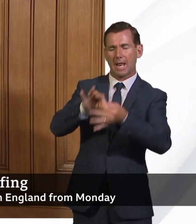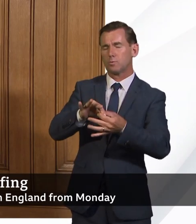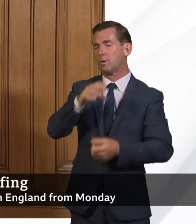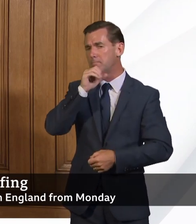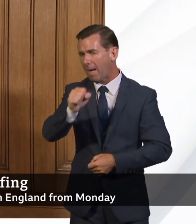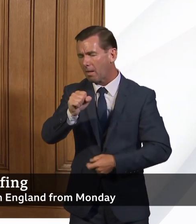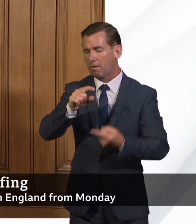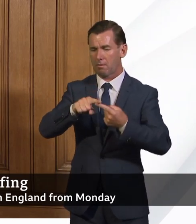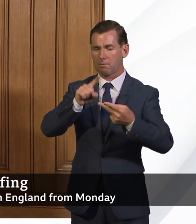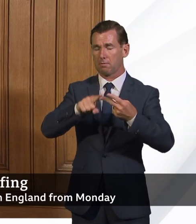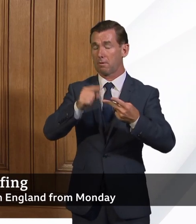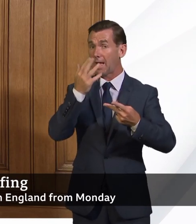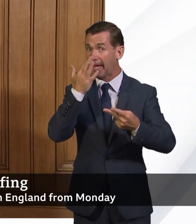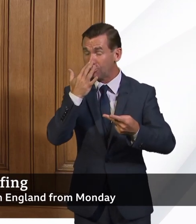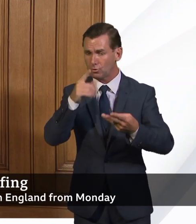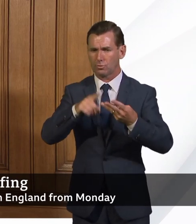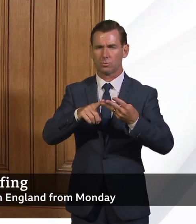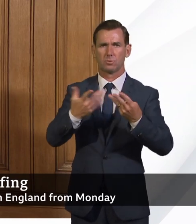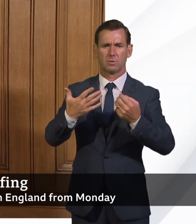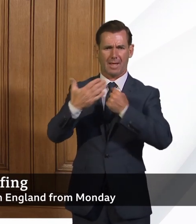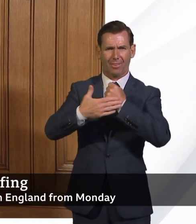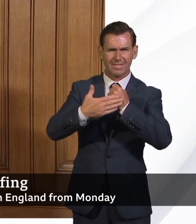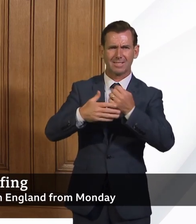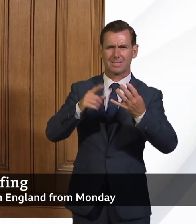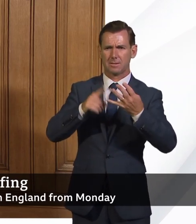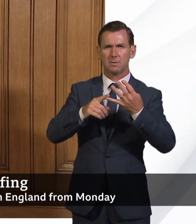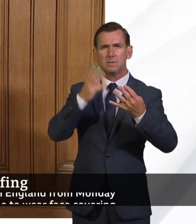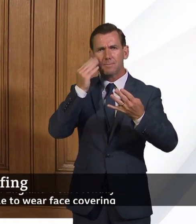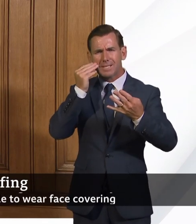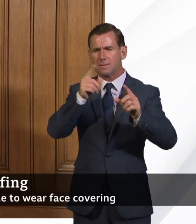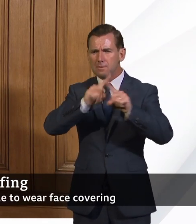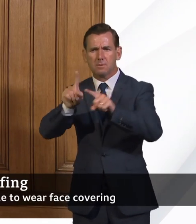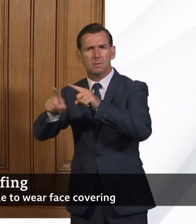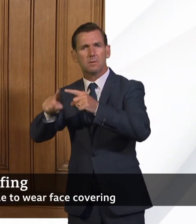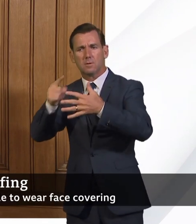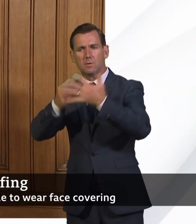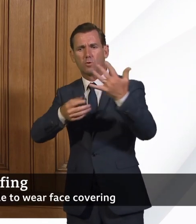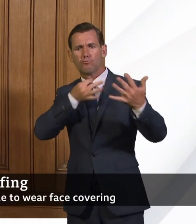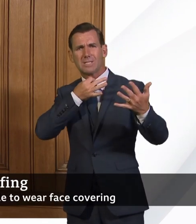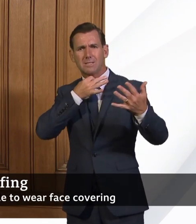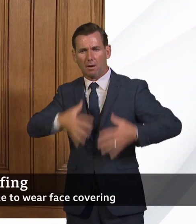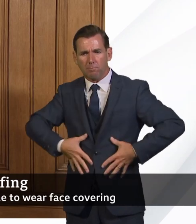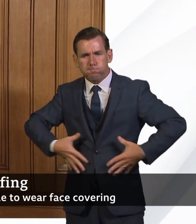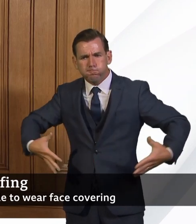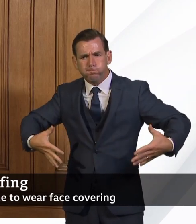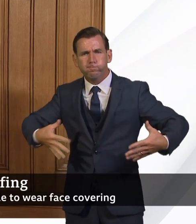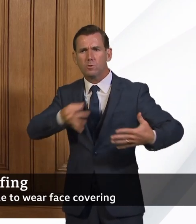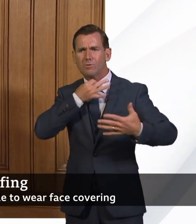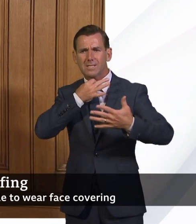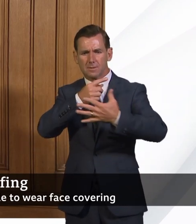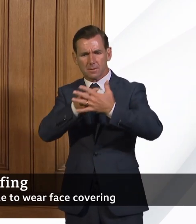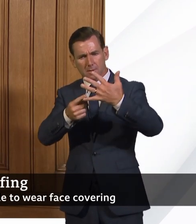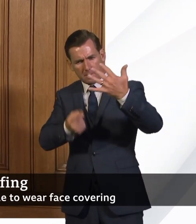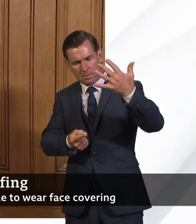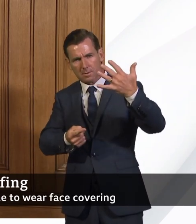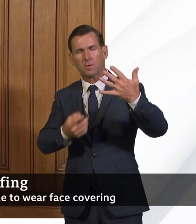that our individual NHS organisations are able to understand that those individuals need additional